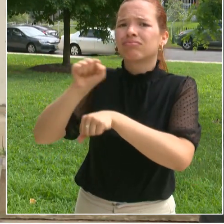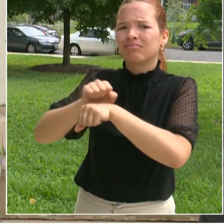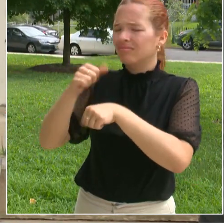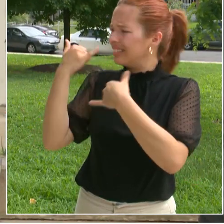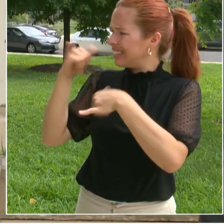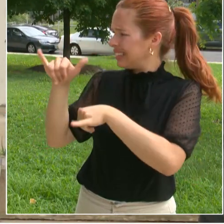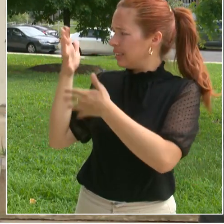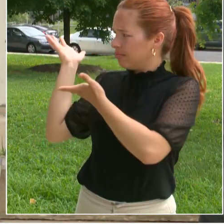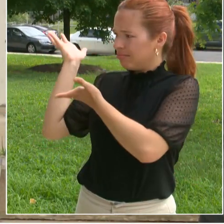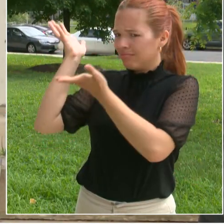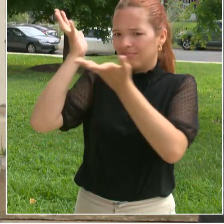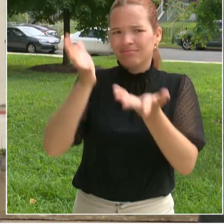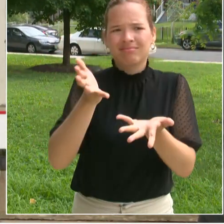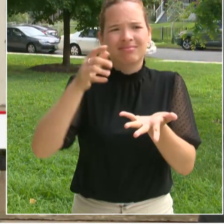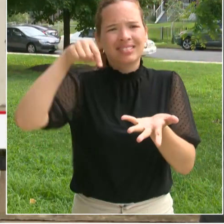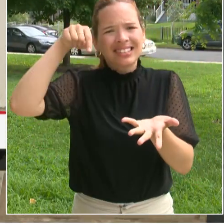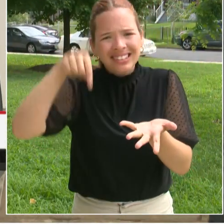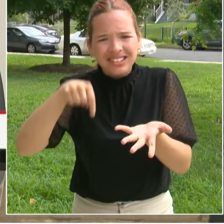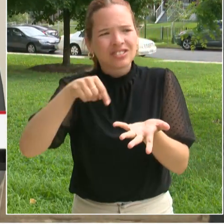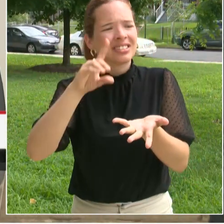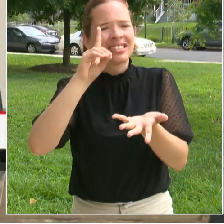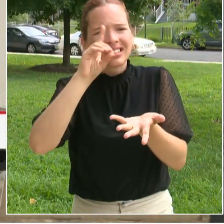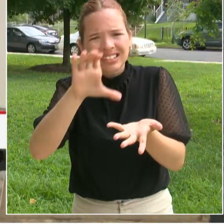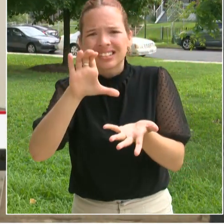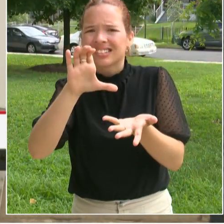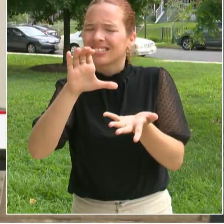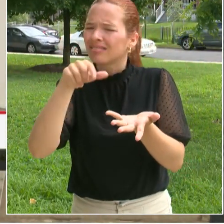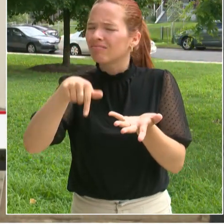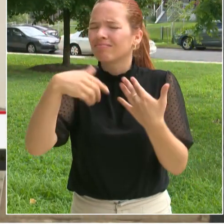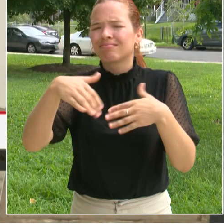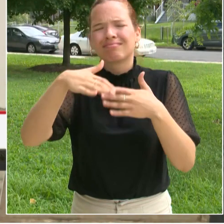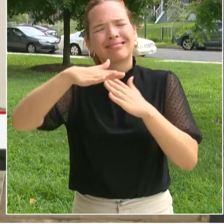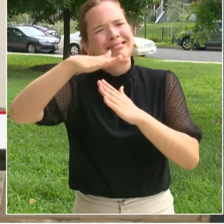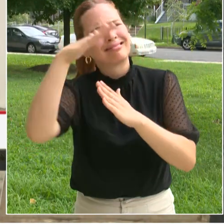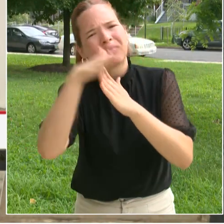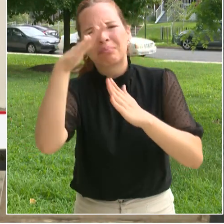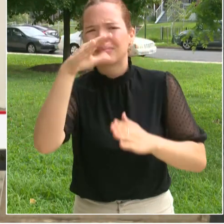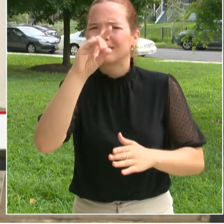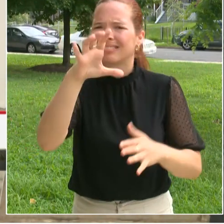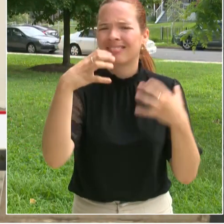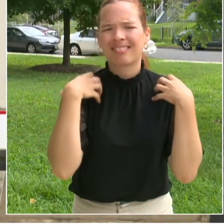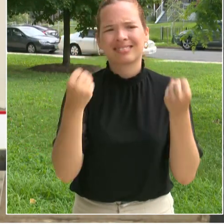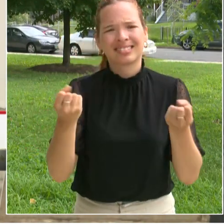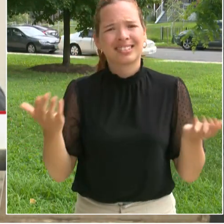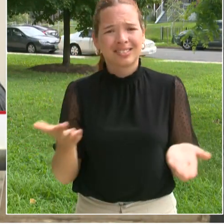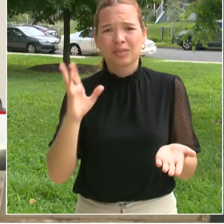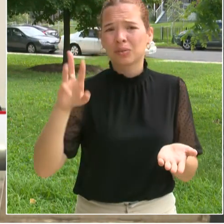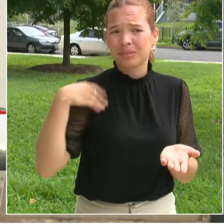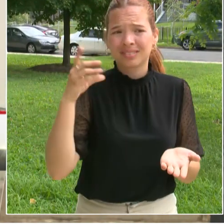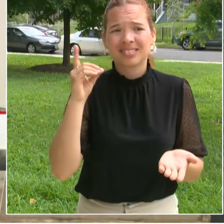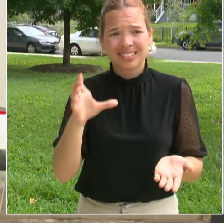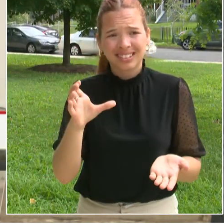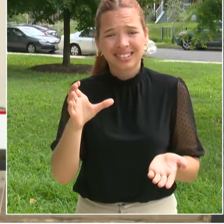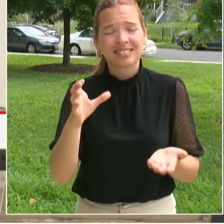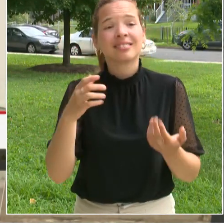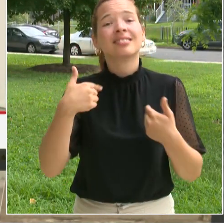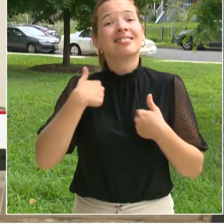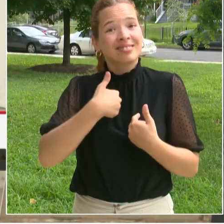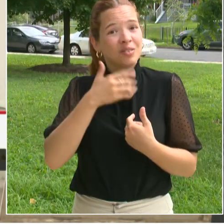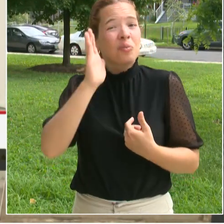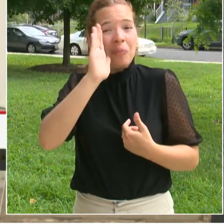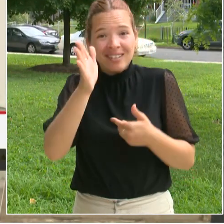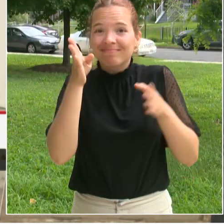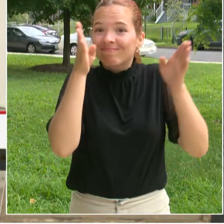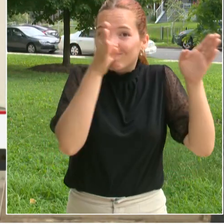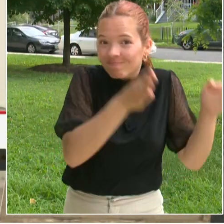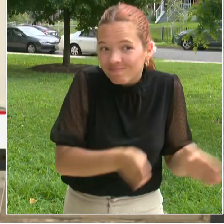We are almost getting, we're ready for our children to come back to school. I say us, but myself,